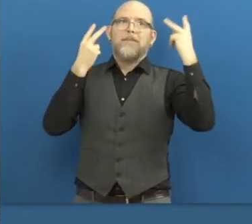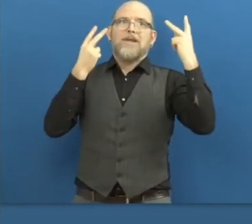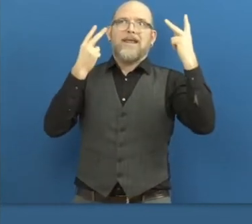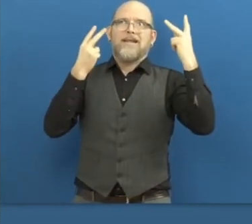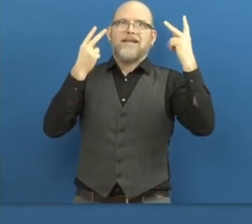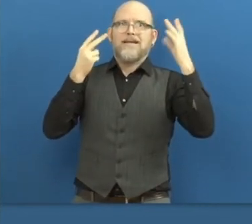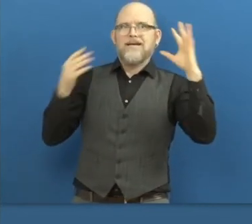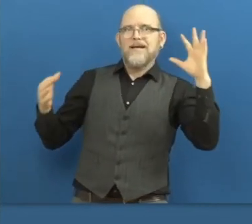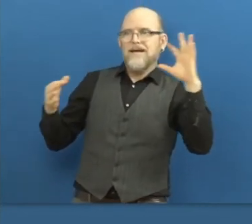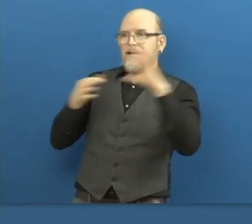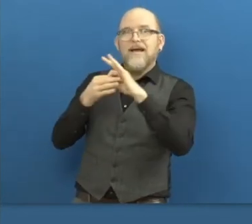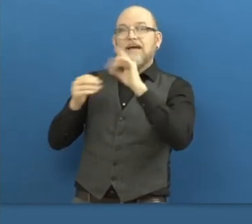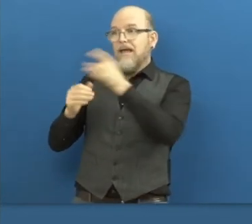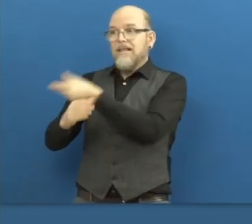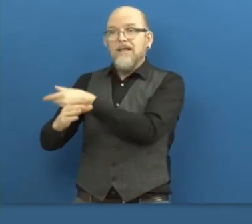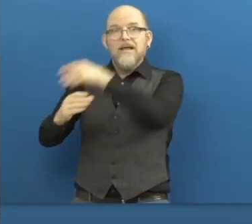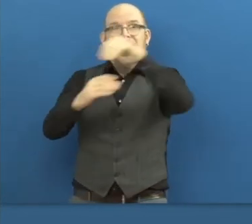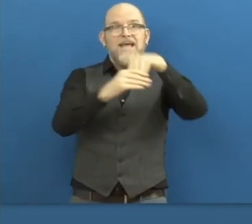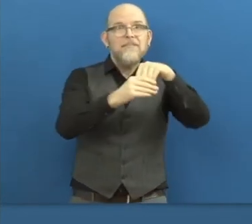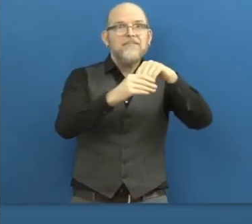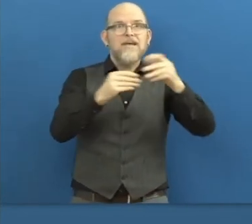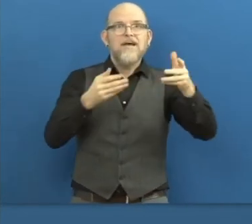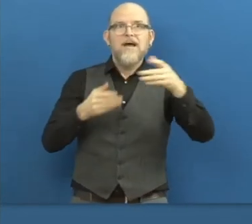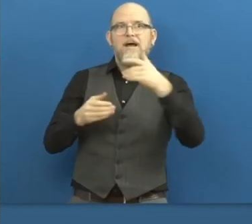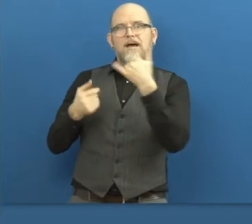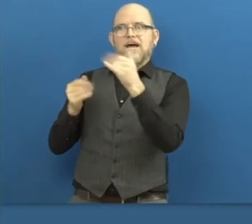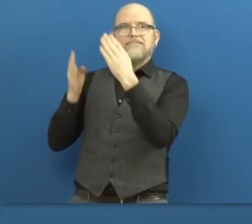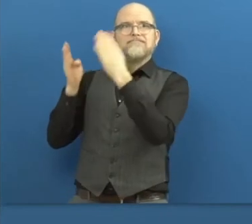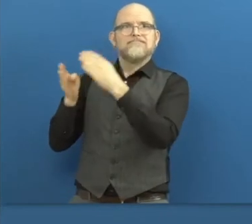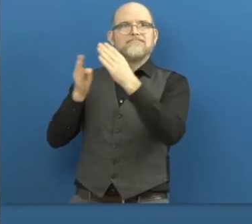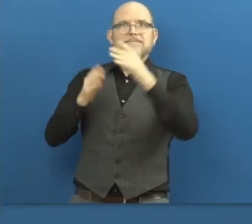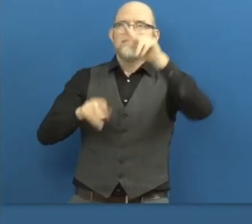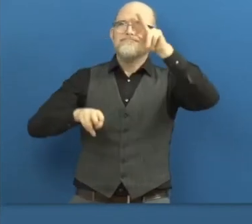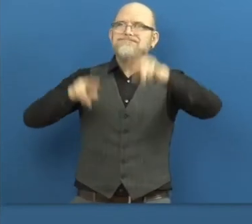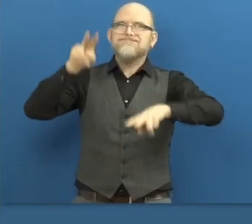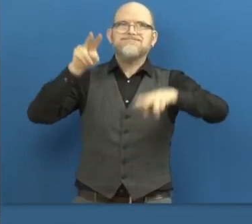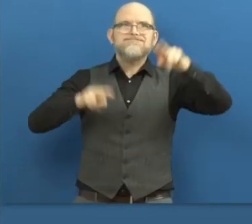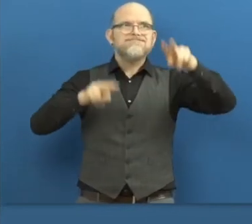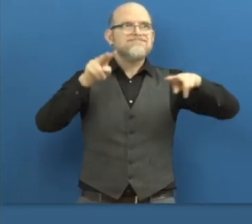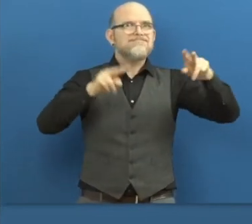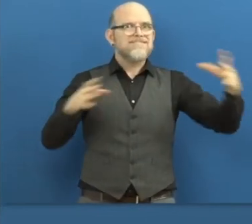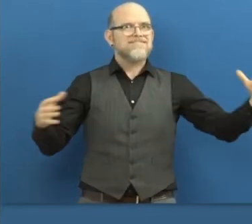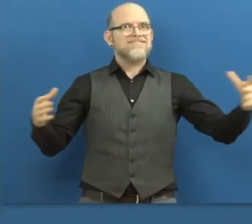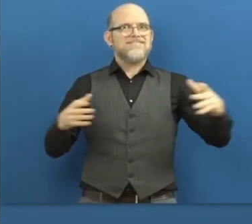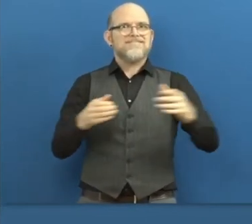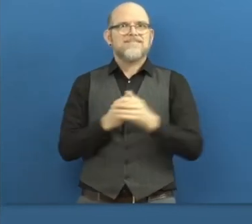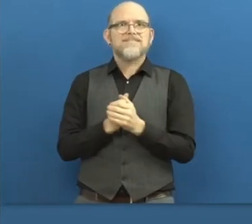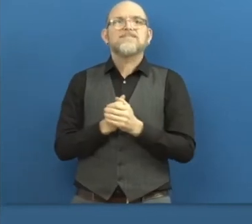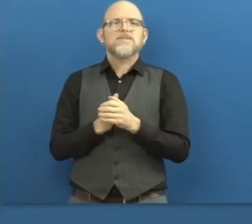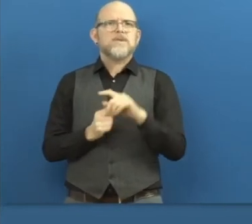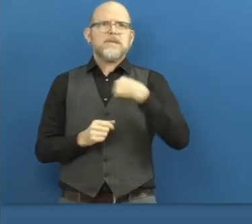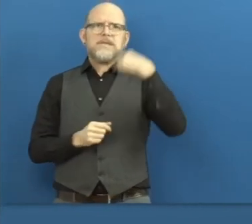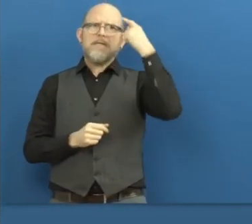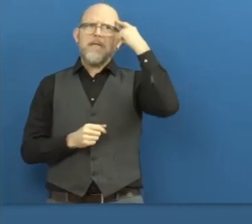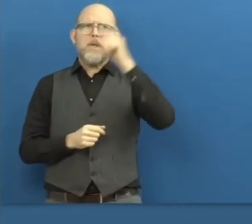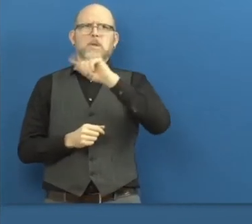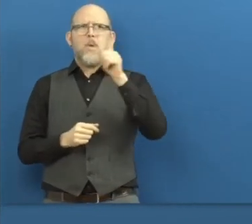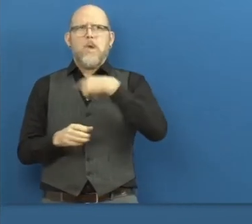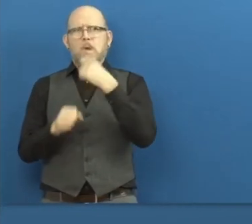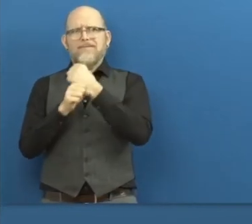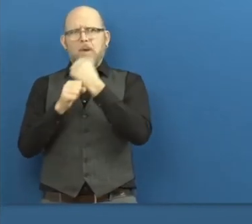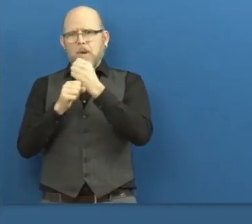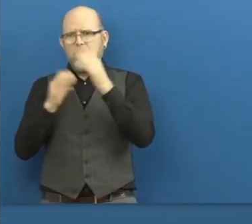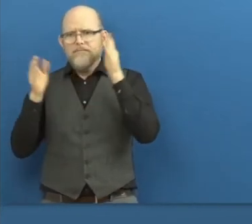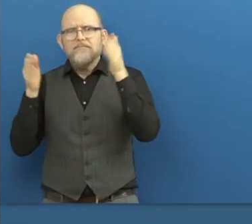all types of individuals. We don't think about employees and jobs necessarily. We think about people, work and